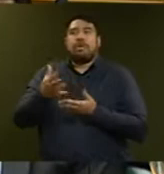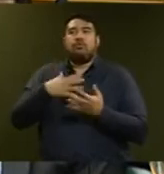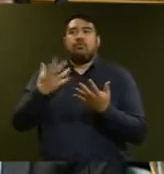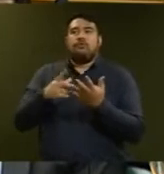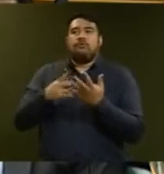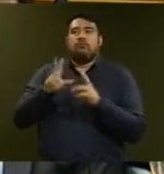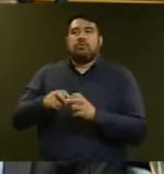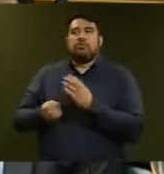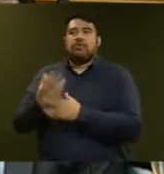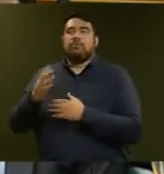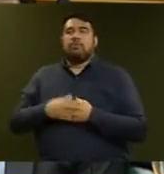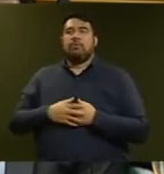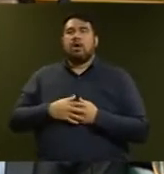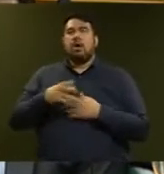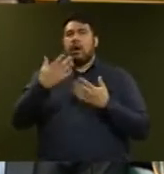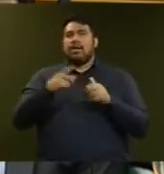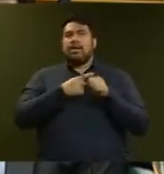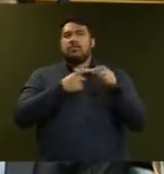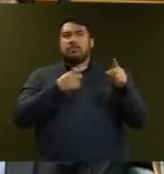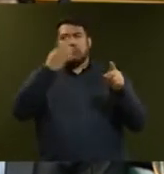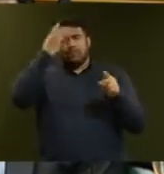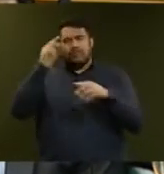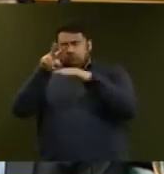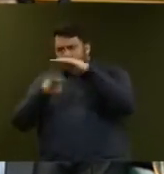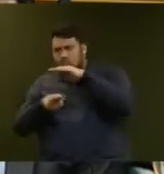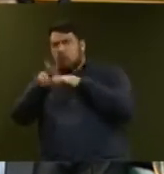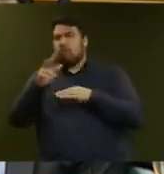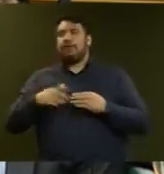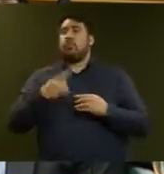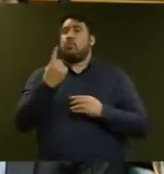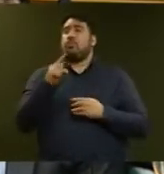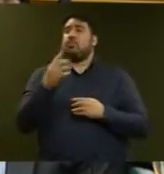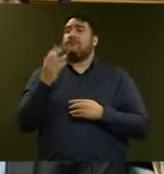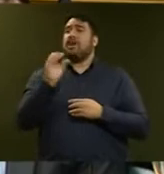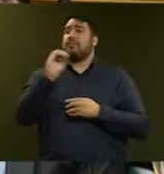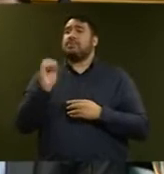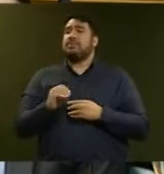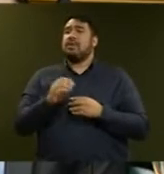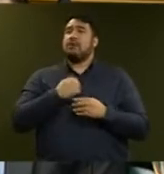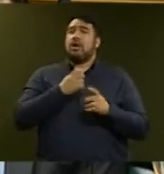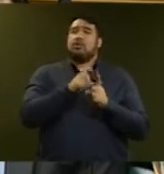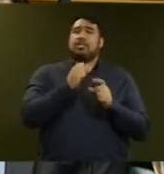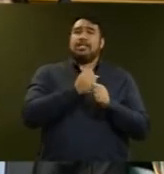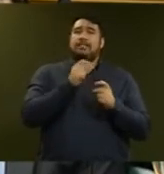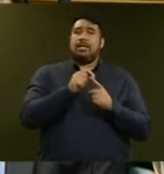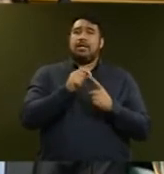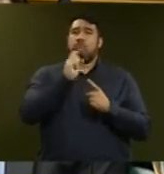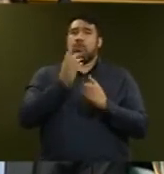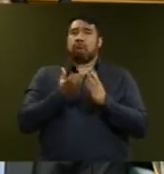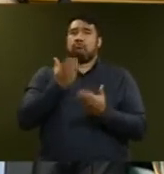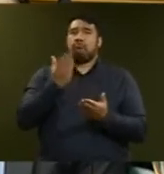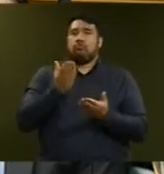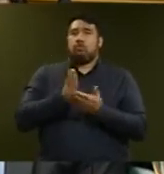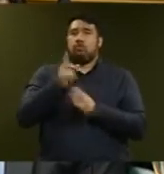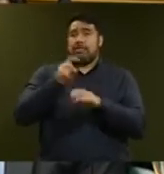the member. The forecast is a lift to 1.5% expenditure of GDP over that period of time.